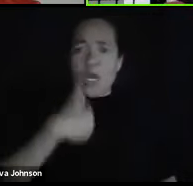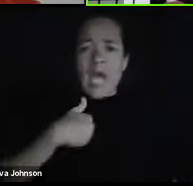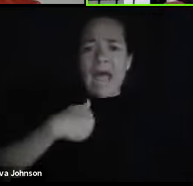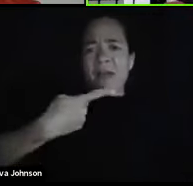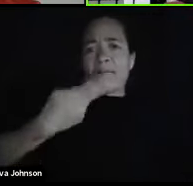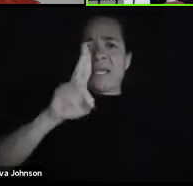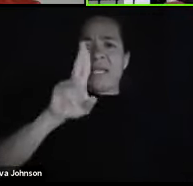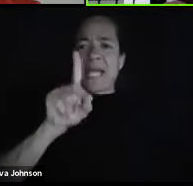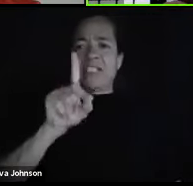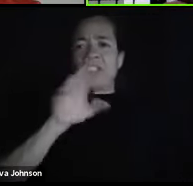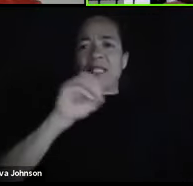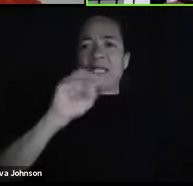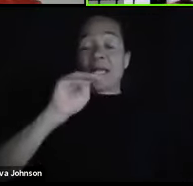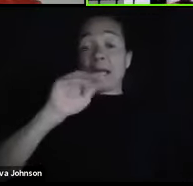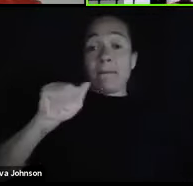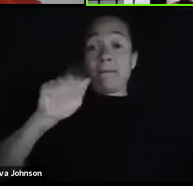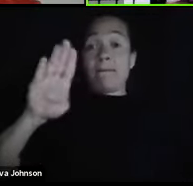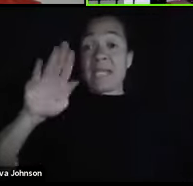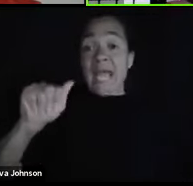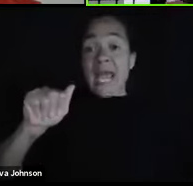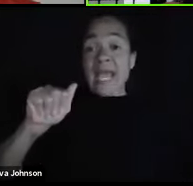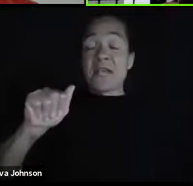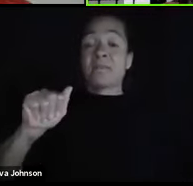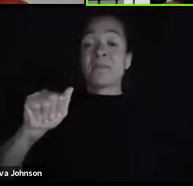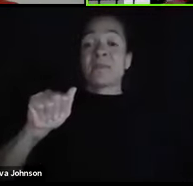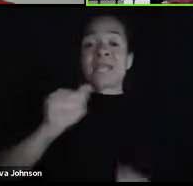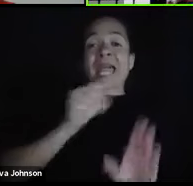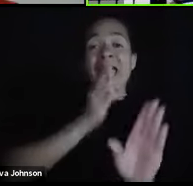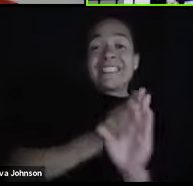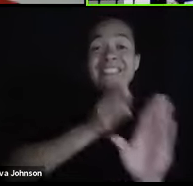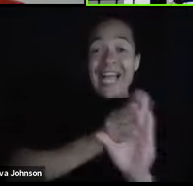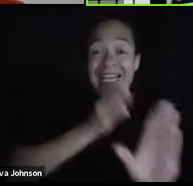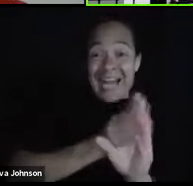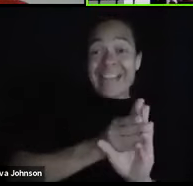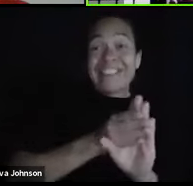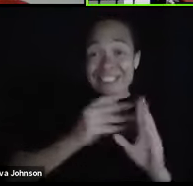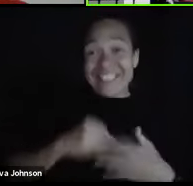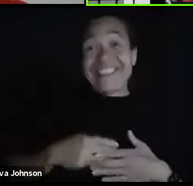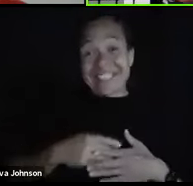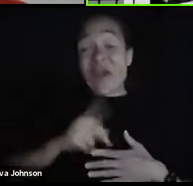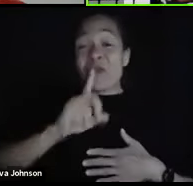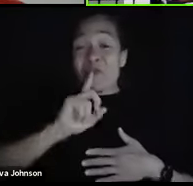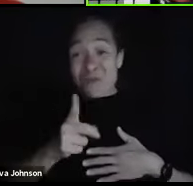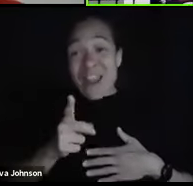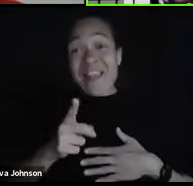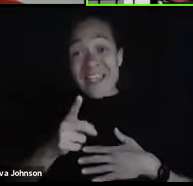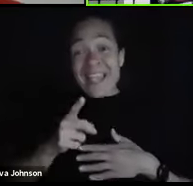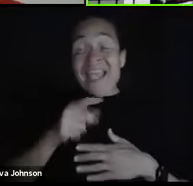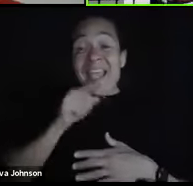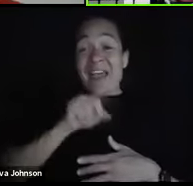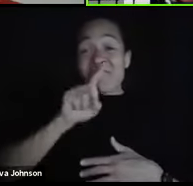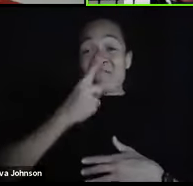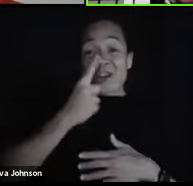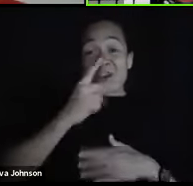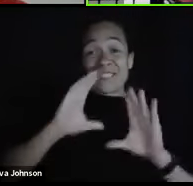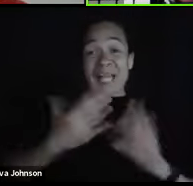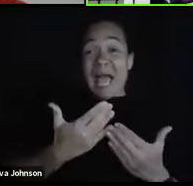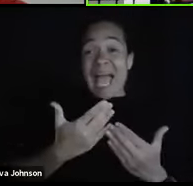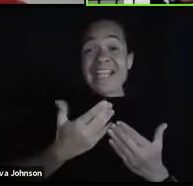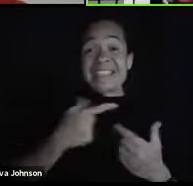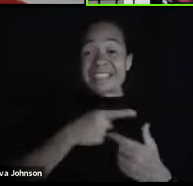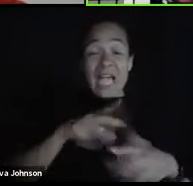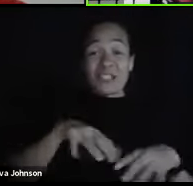MA, and a BA in psychology. So it tells you, after that first class, I never took another chemistry class.